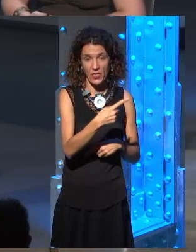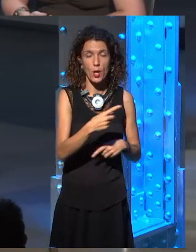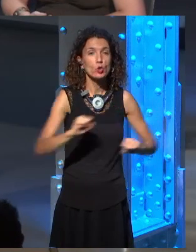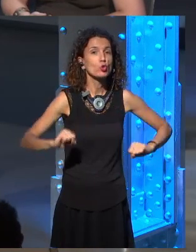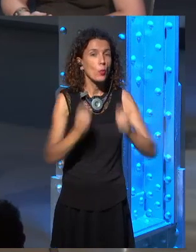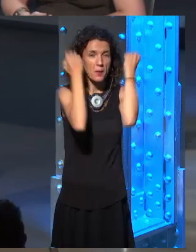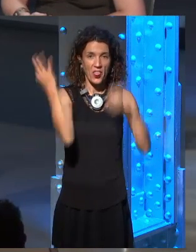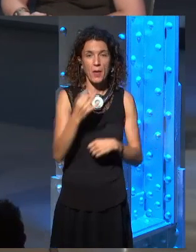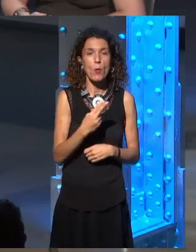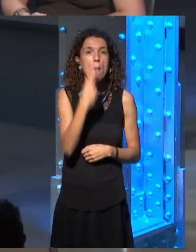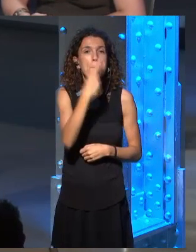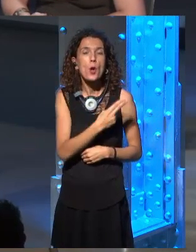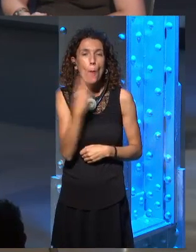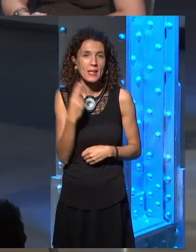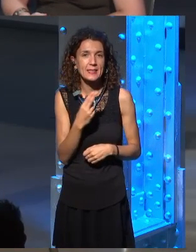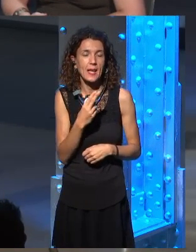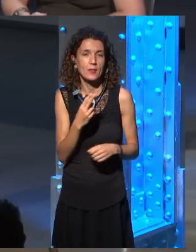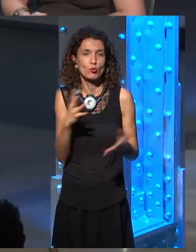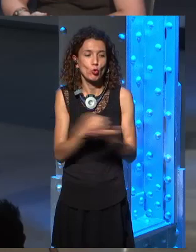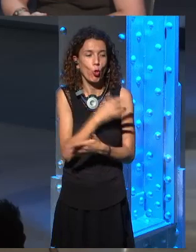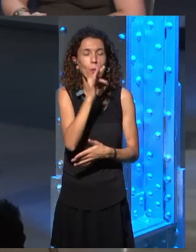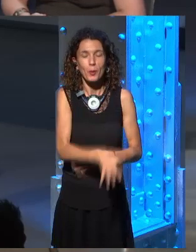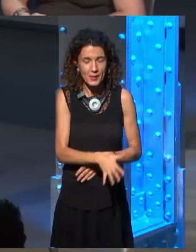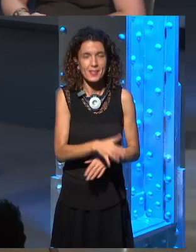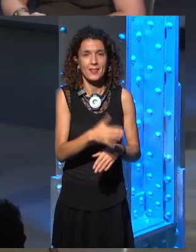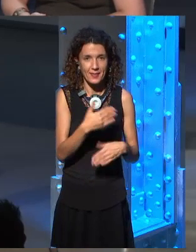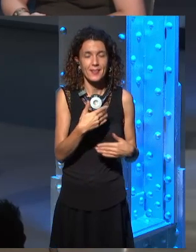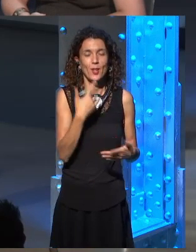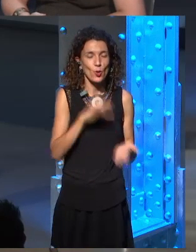of the future summers to come.